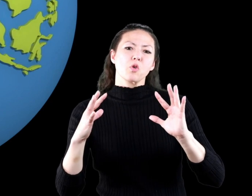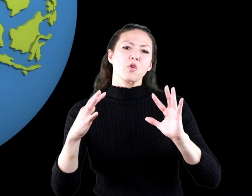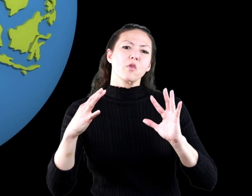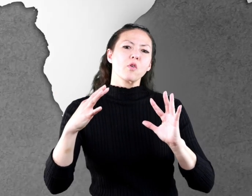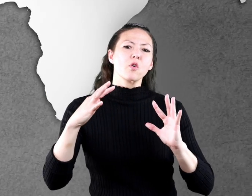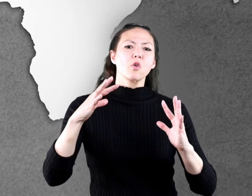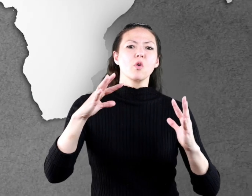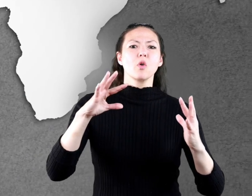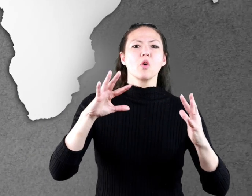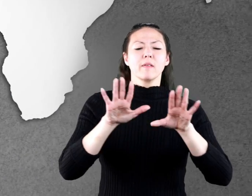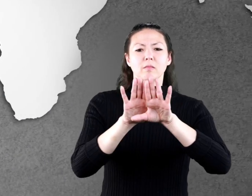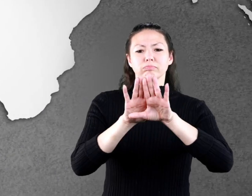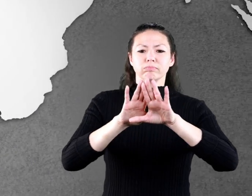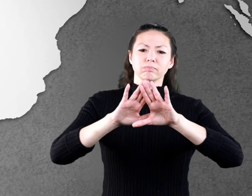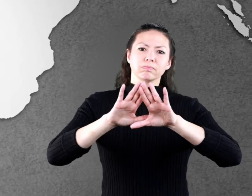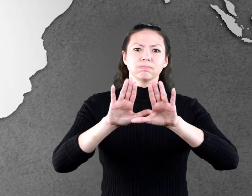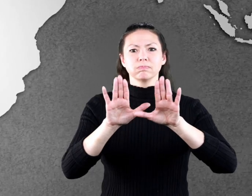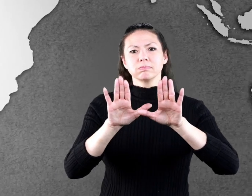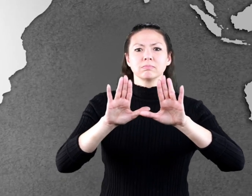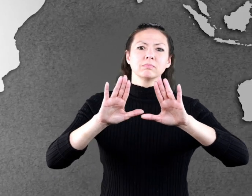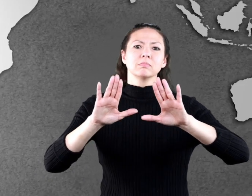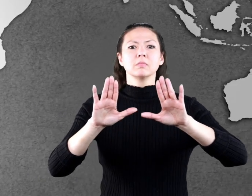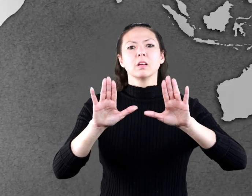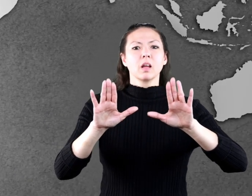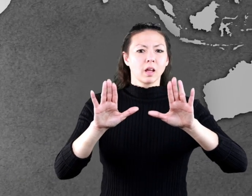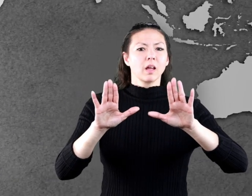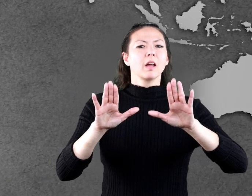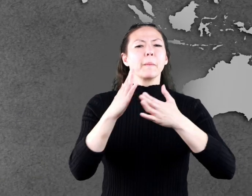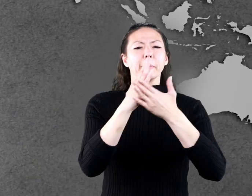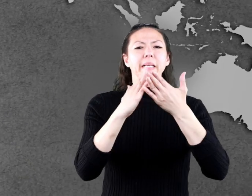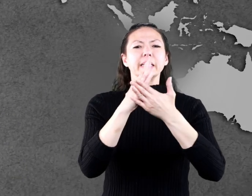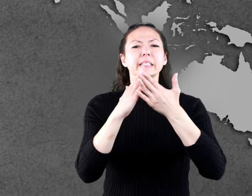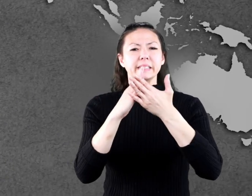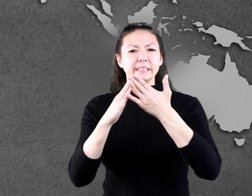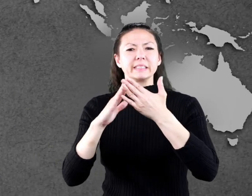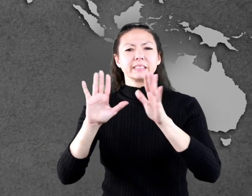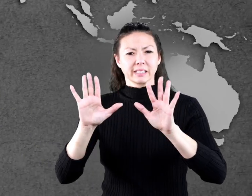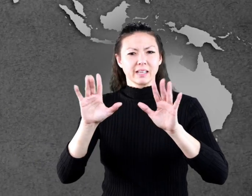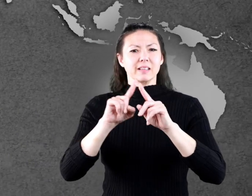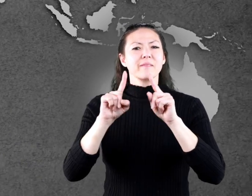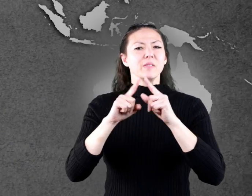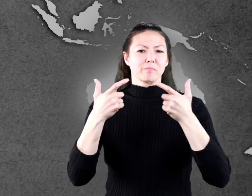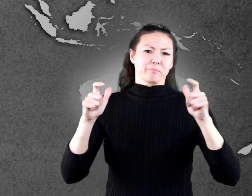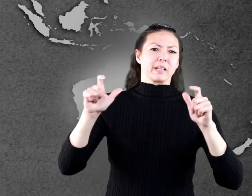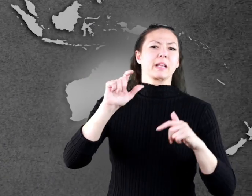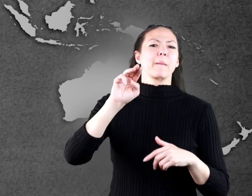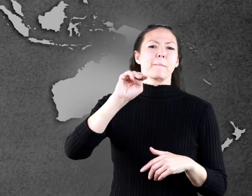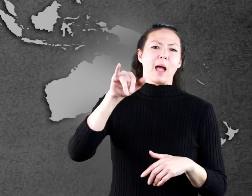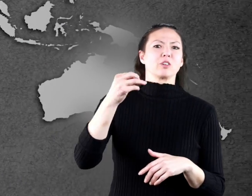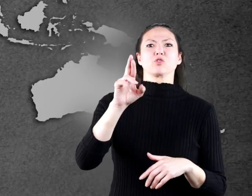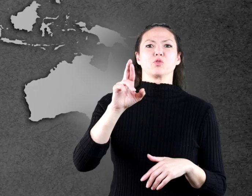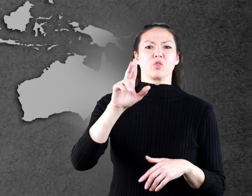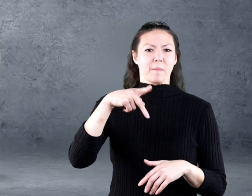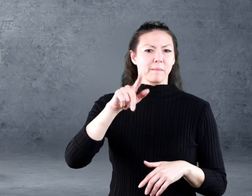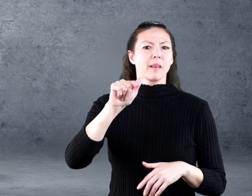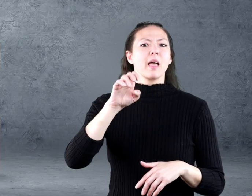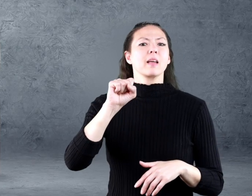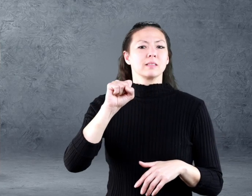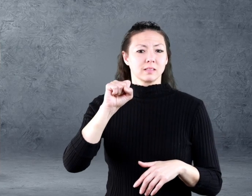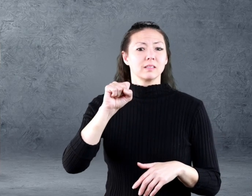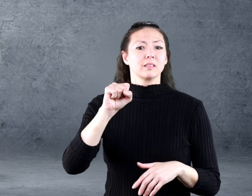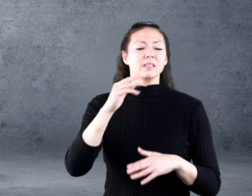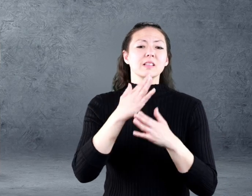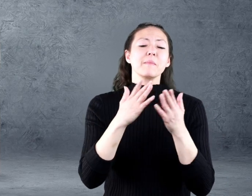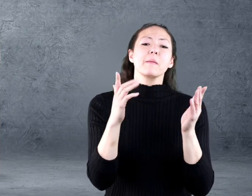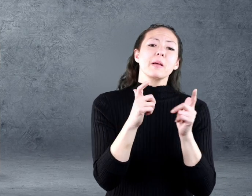think of the earth as a giant jigsaw puzzle made up of pieces that are basically parts of these major plates but these